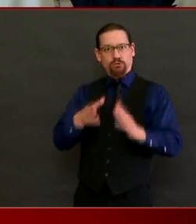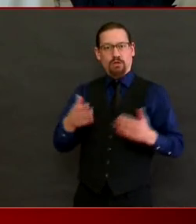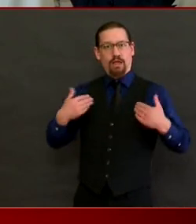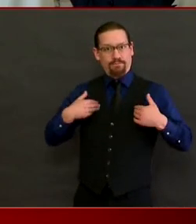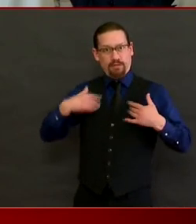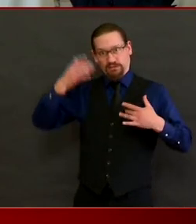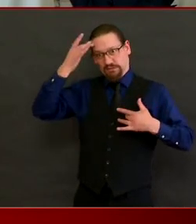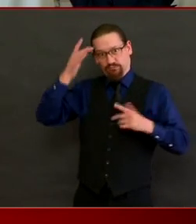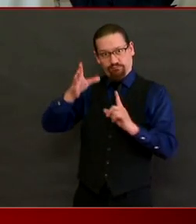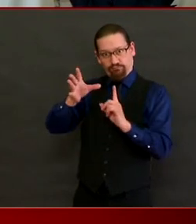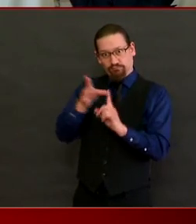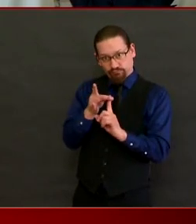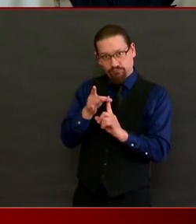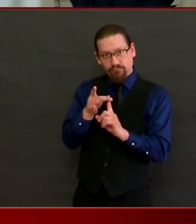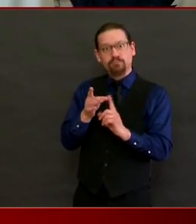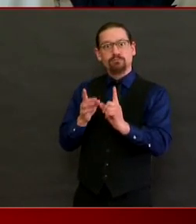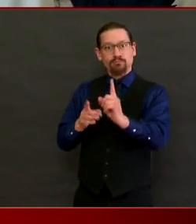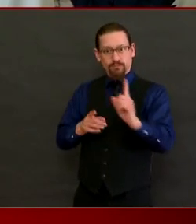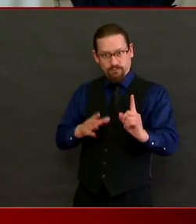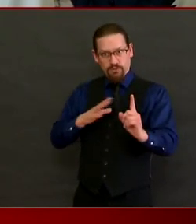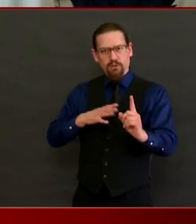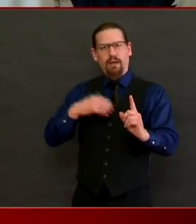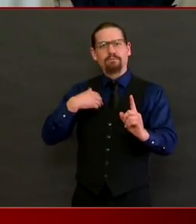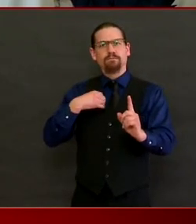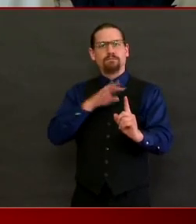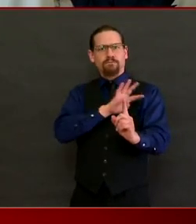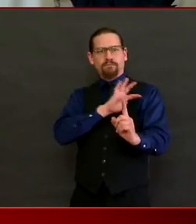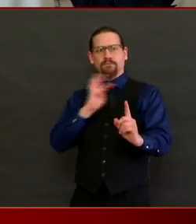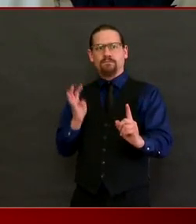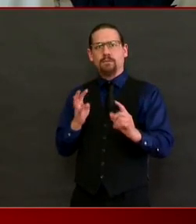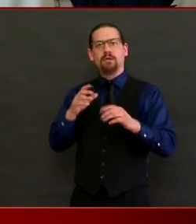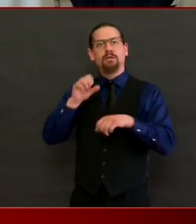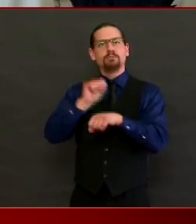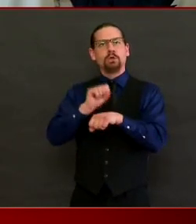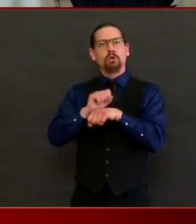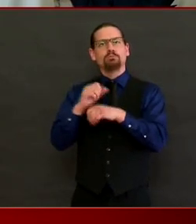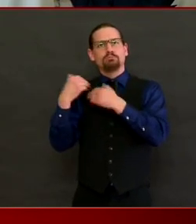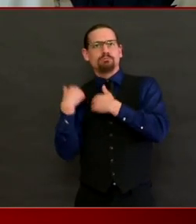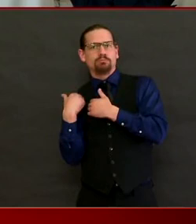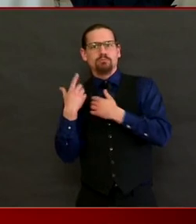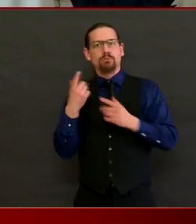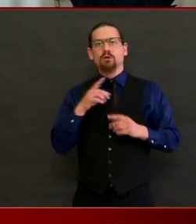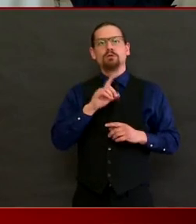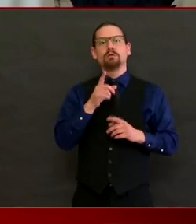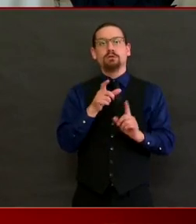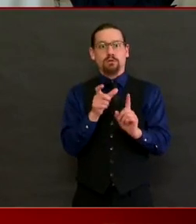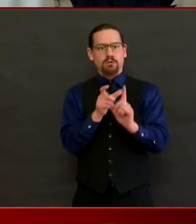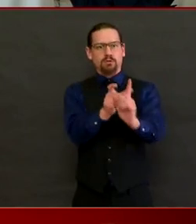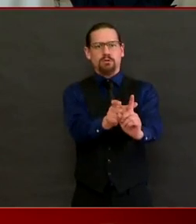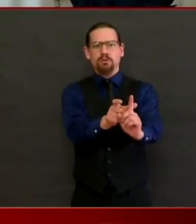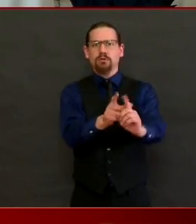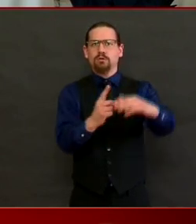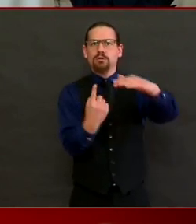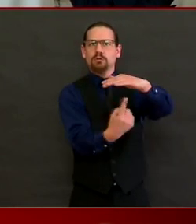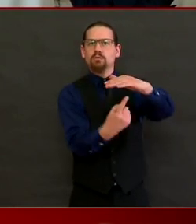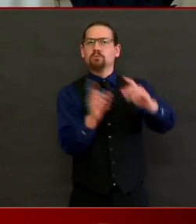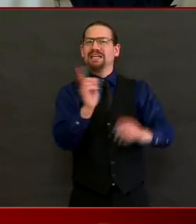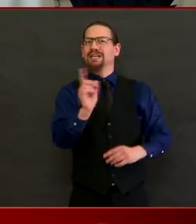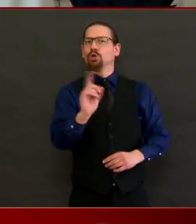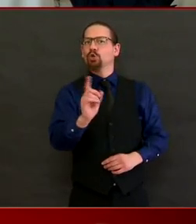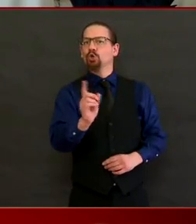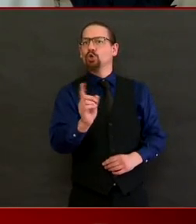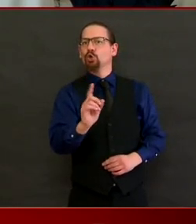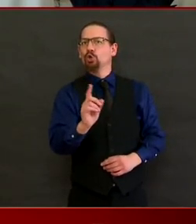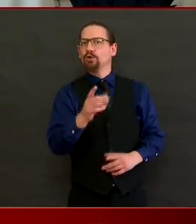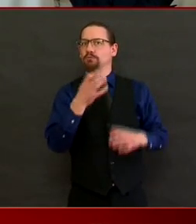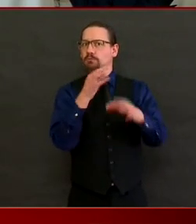can isolate themselves most safely. We've shared before that isolation means someone who has symptoms